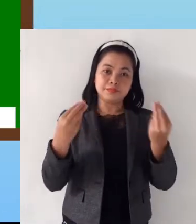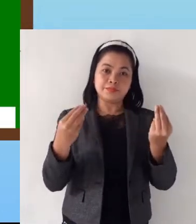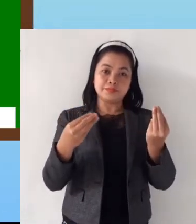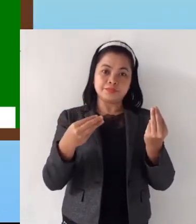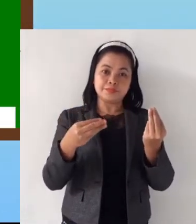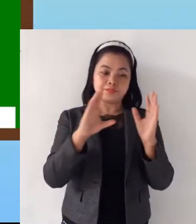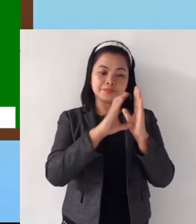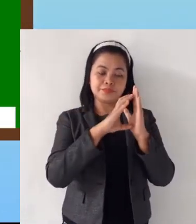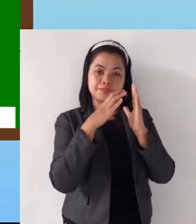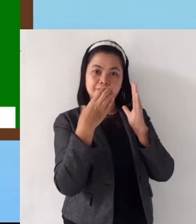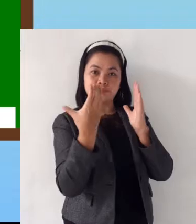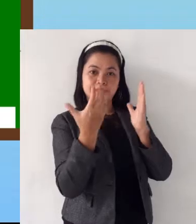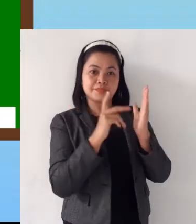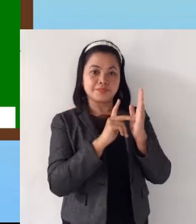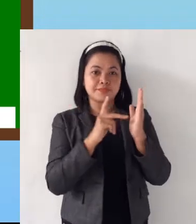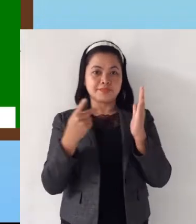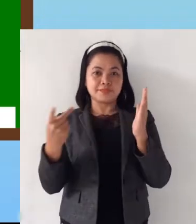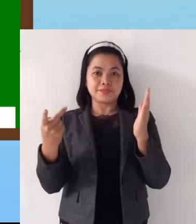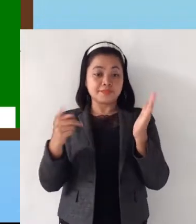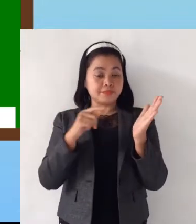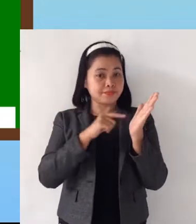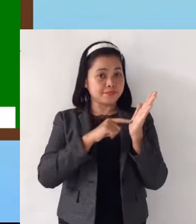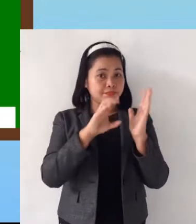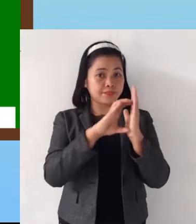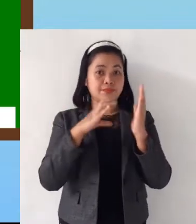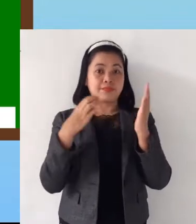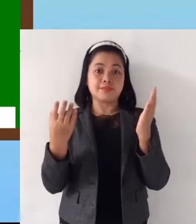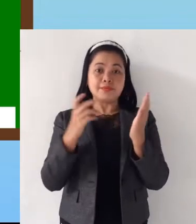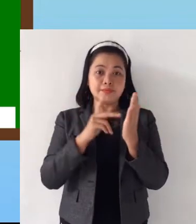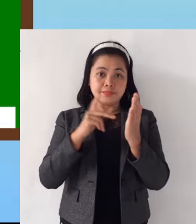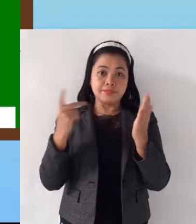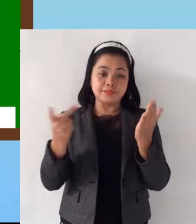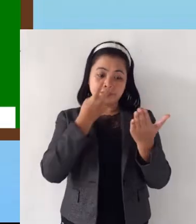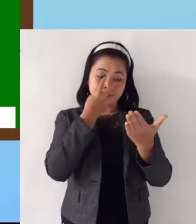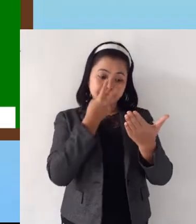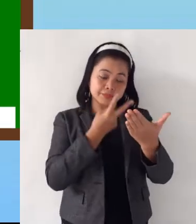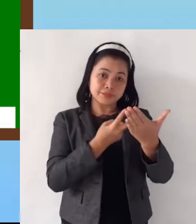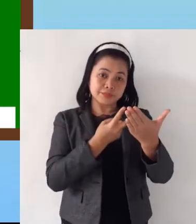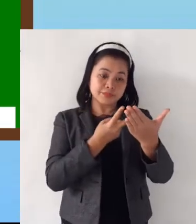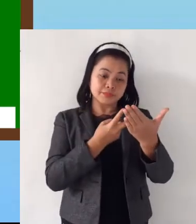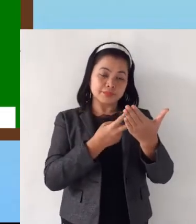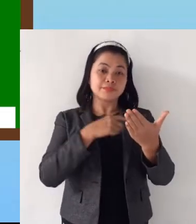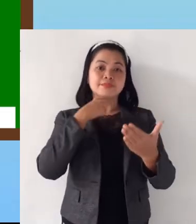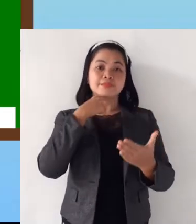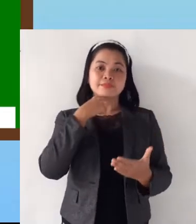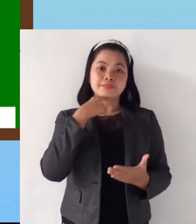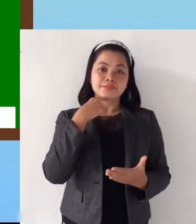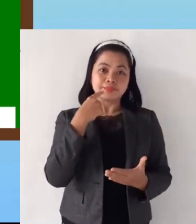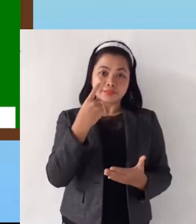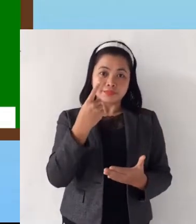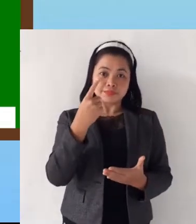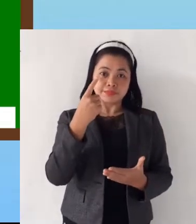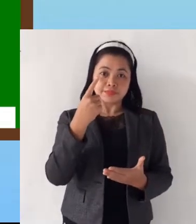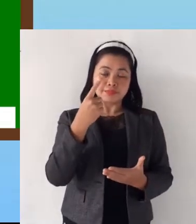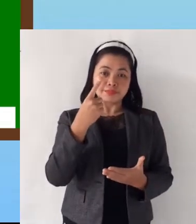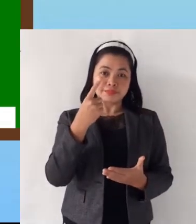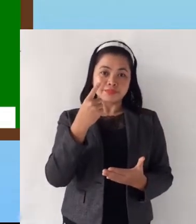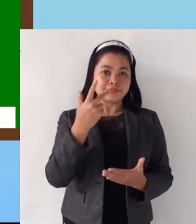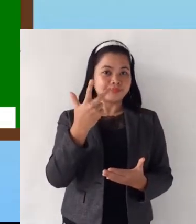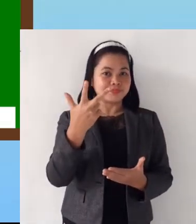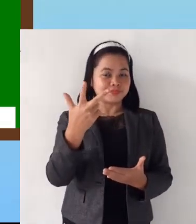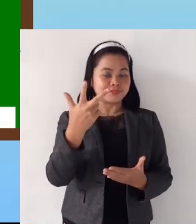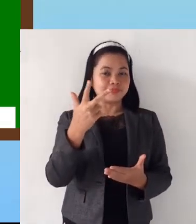cover page. In the cover page, you can see there the grade level, which is grade